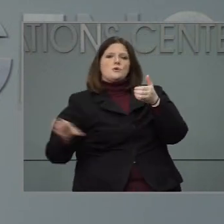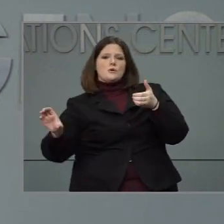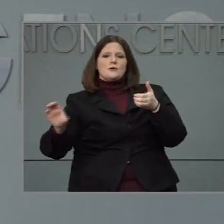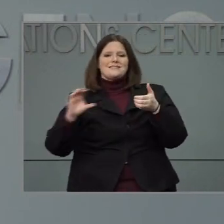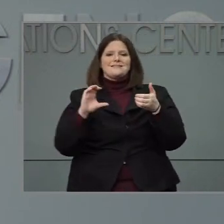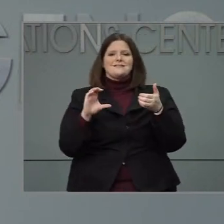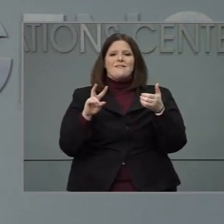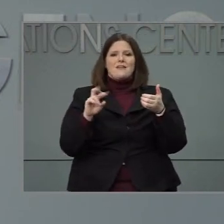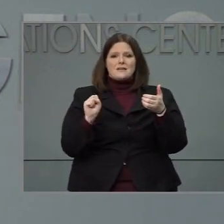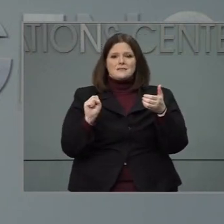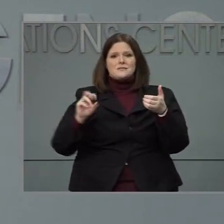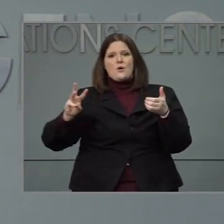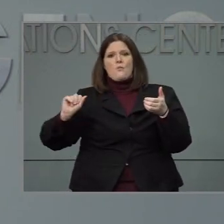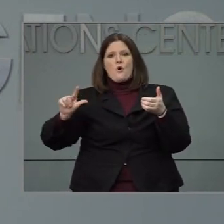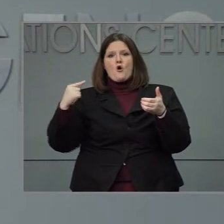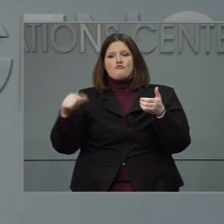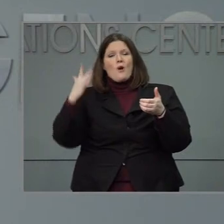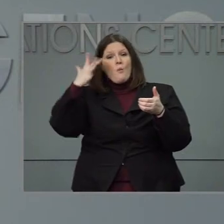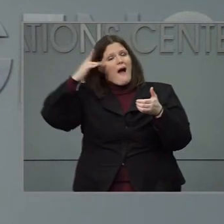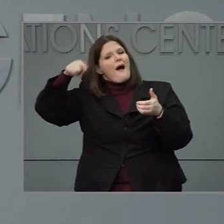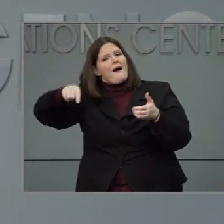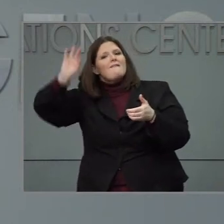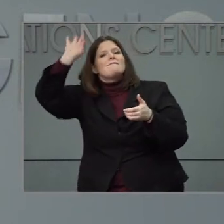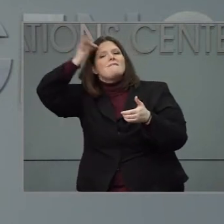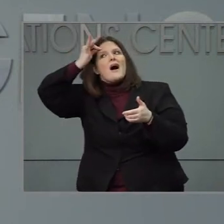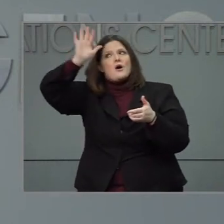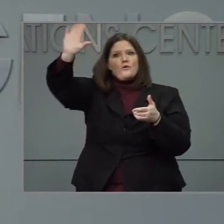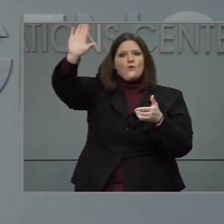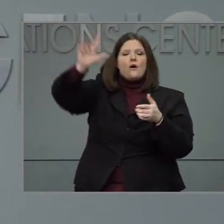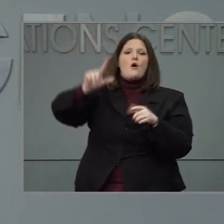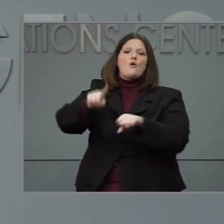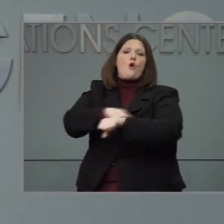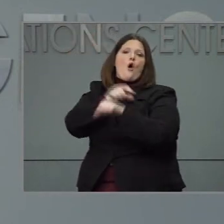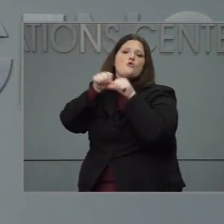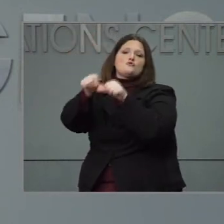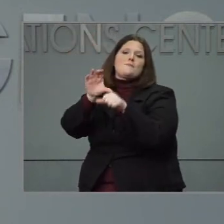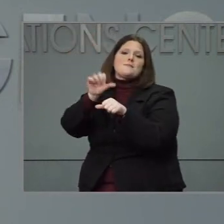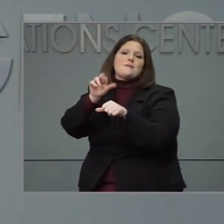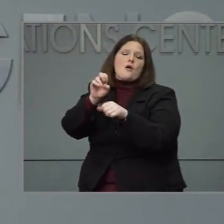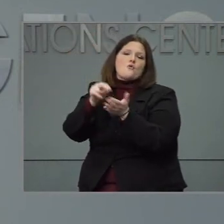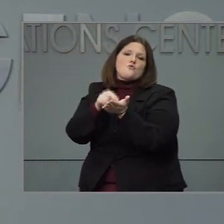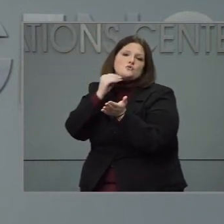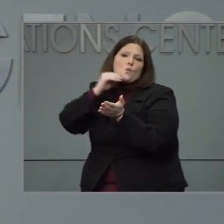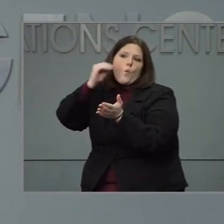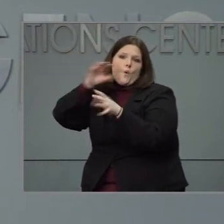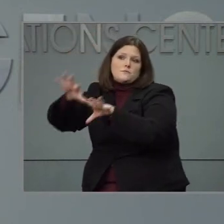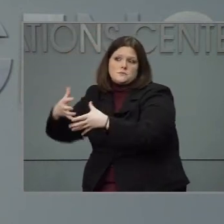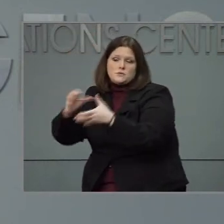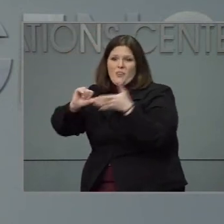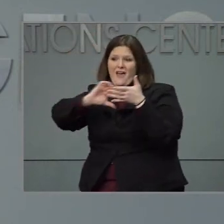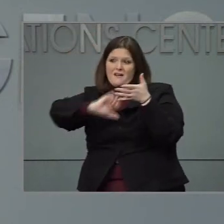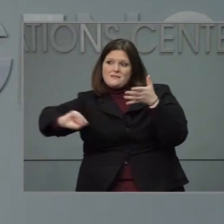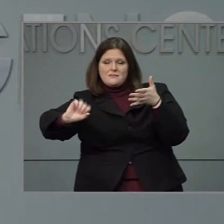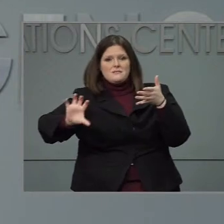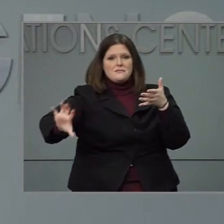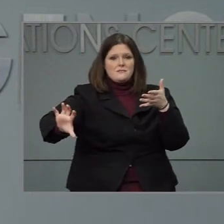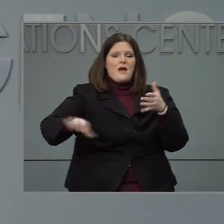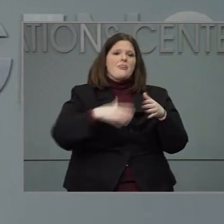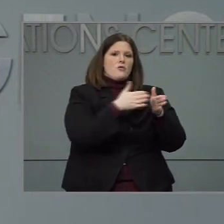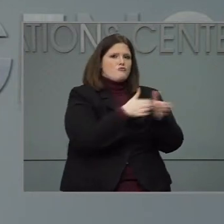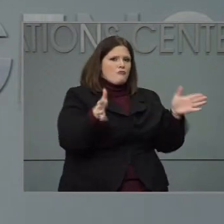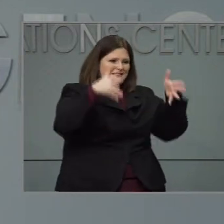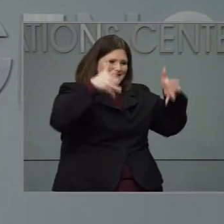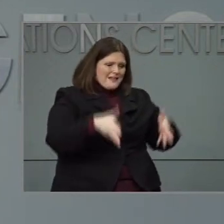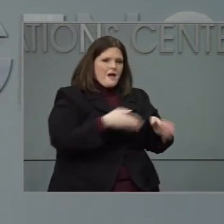it is out vaccinating our long term care staff and and residents. And then the rest we use to distribute across the state.